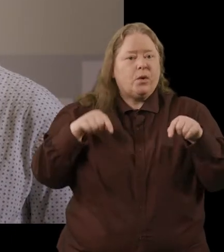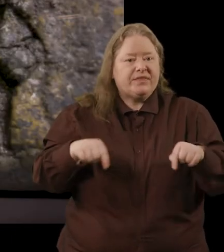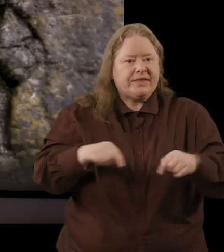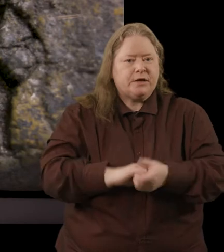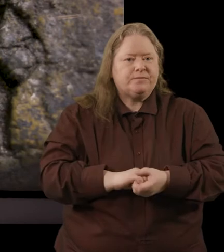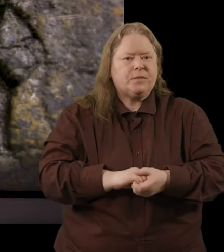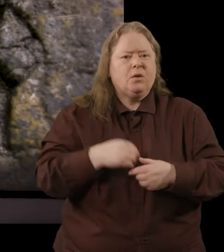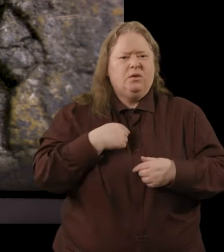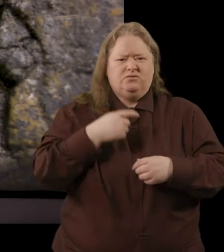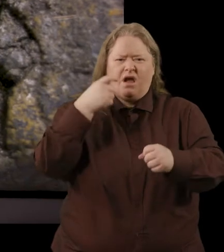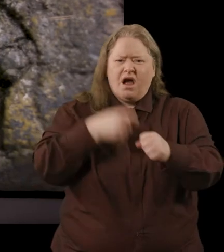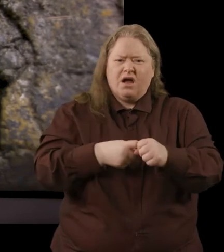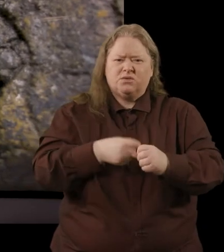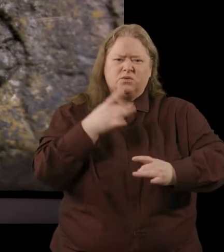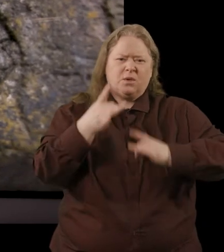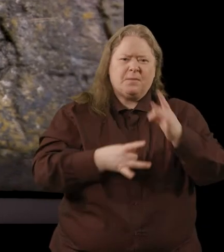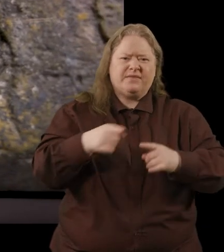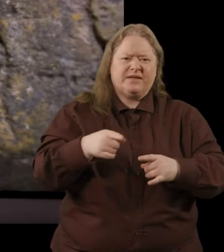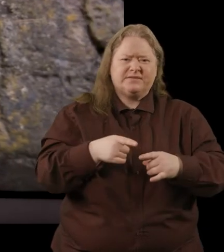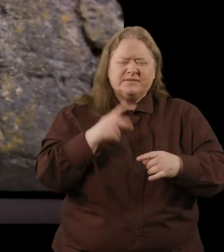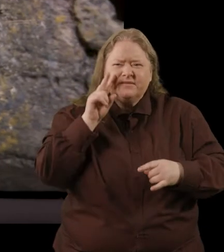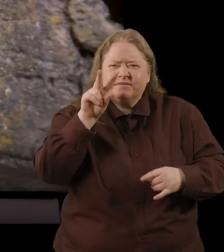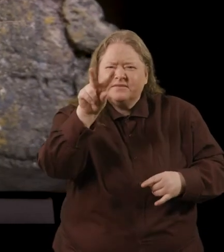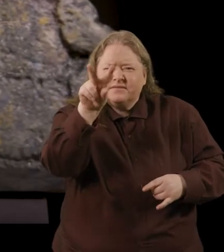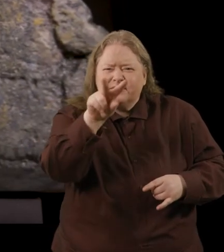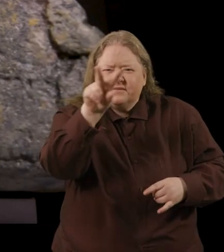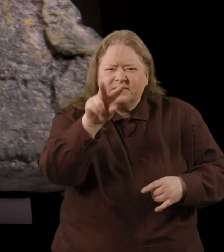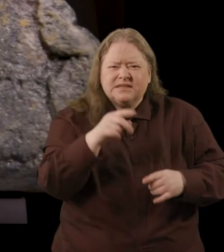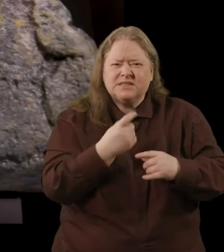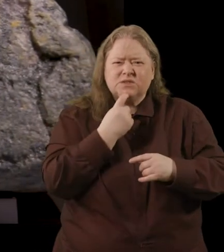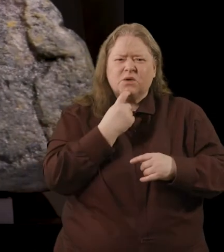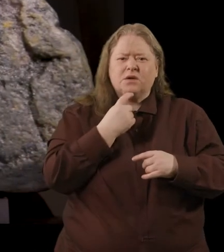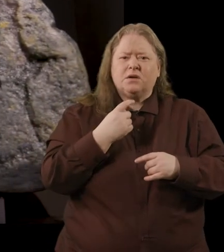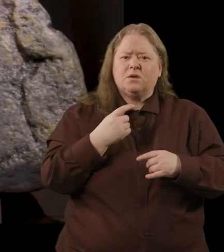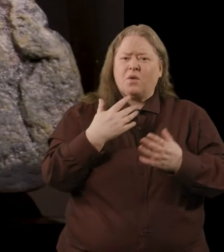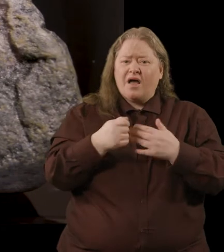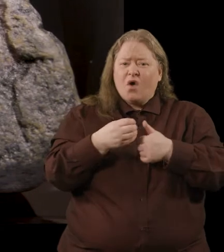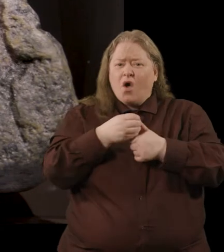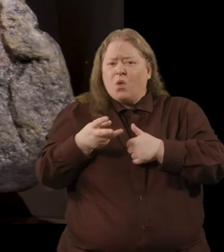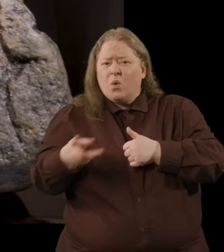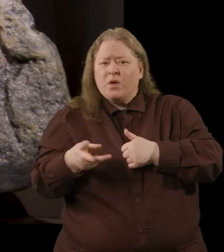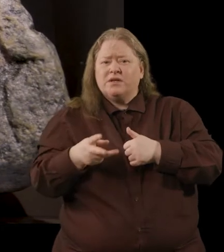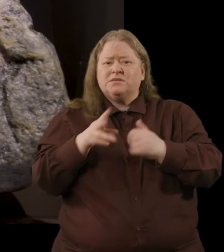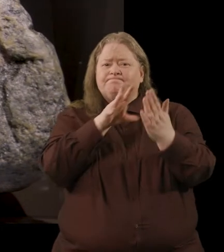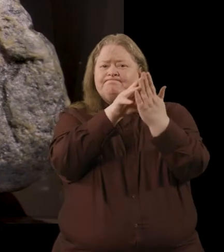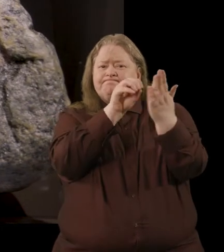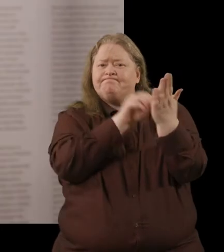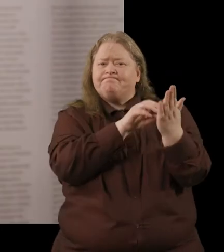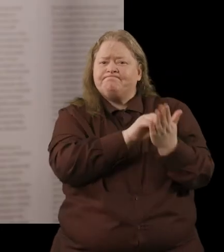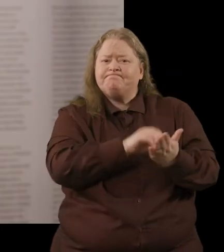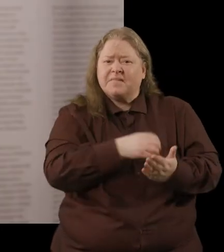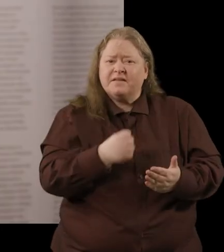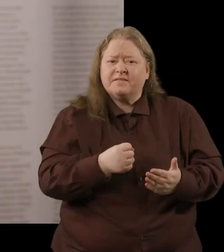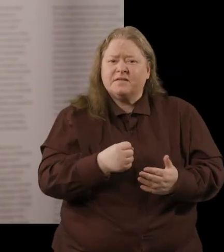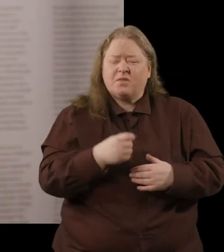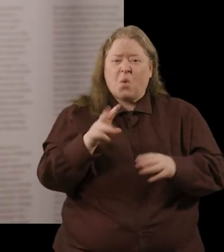there. It's really hard to make that out on the stone, Matt. mean, were there other ways that the site was recorded? Because I suppose the